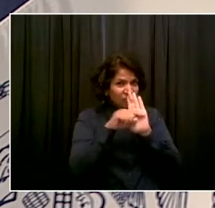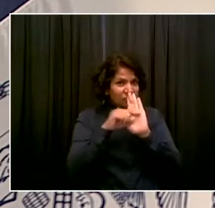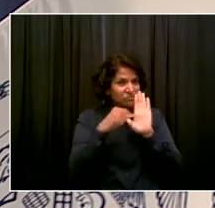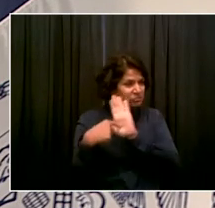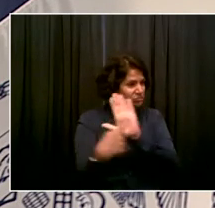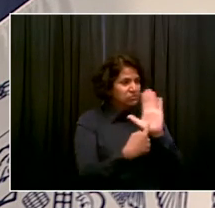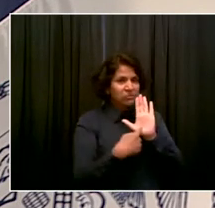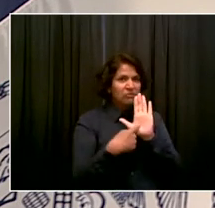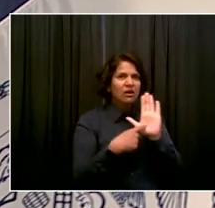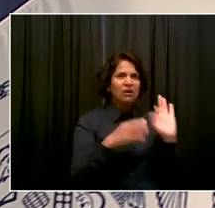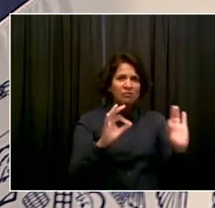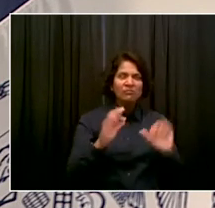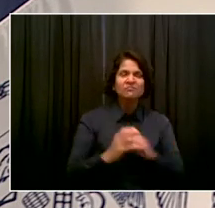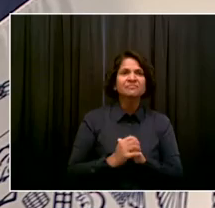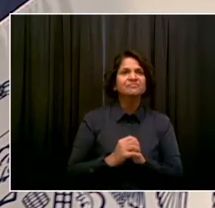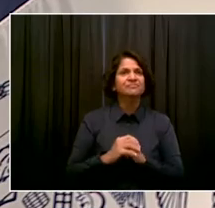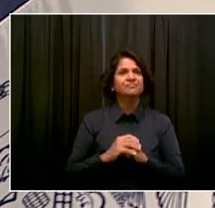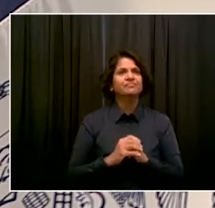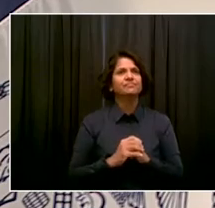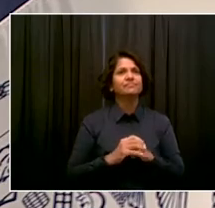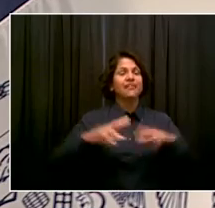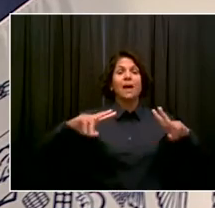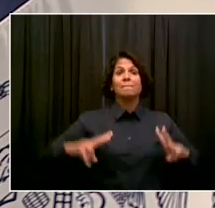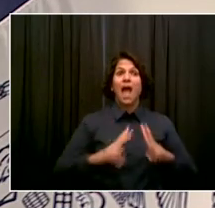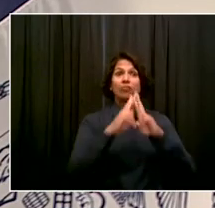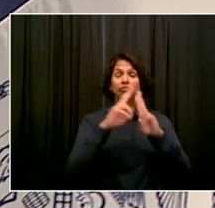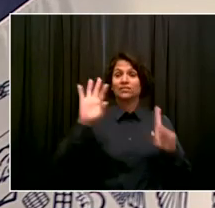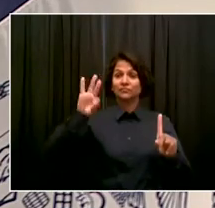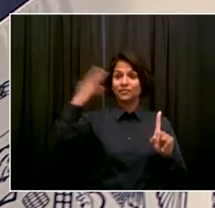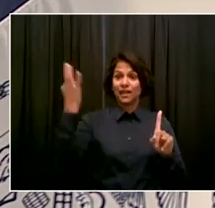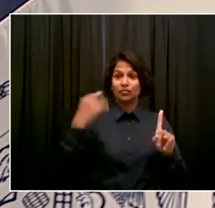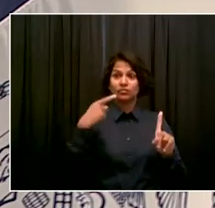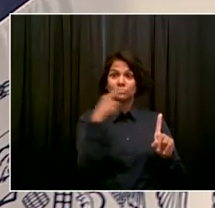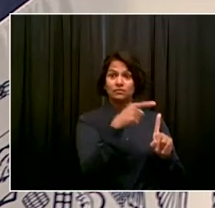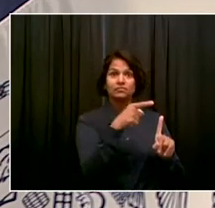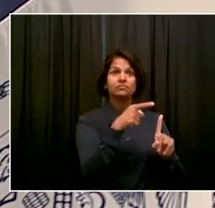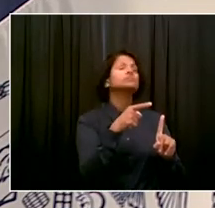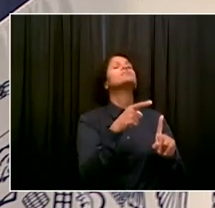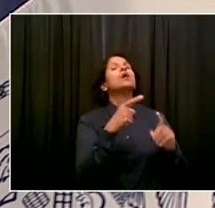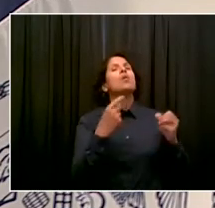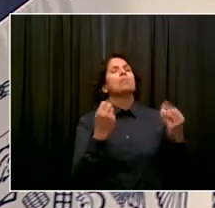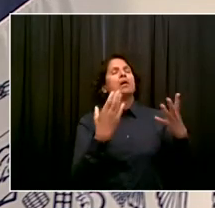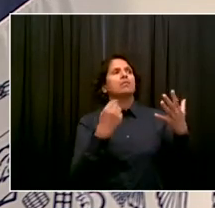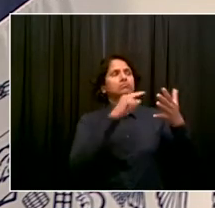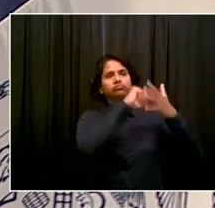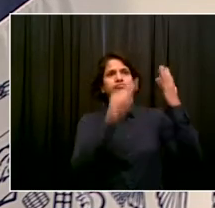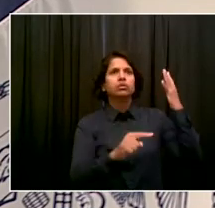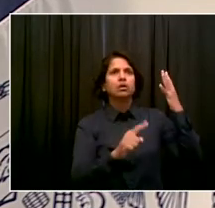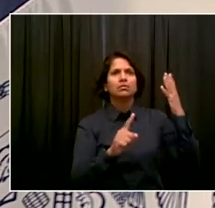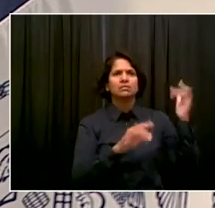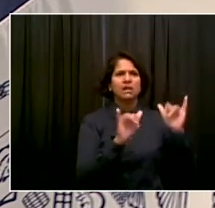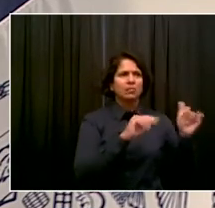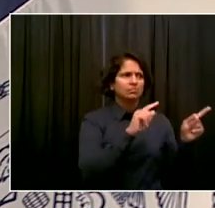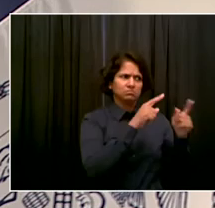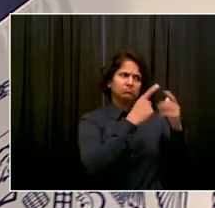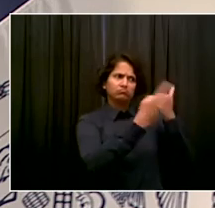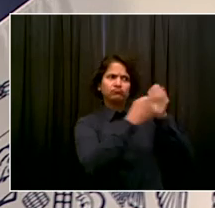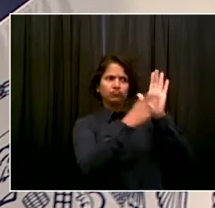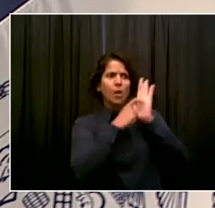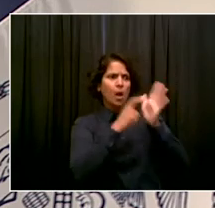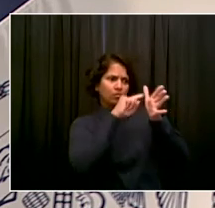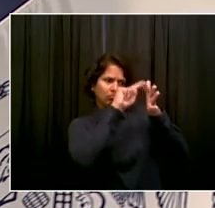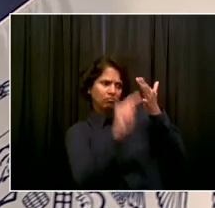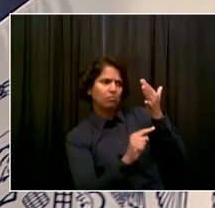started doing this week? Juan Manuel, we're looking at every option. Everything's on the table. As I said, we've been climbing the ladder.